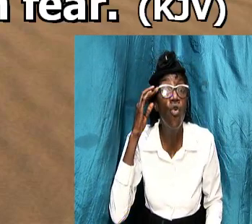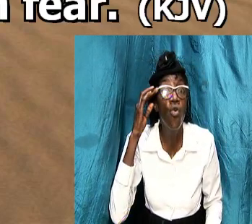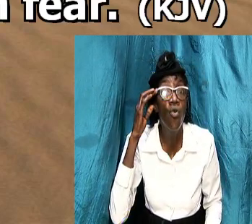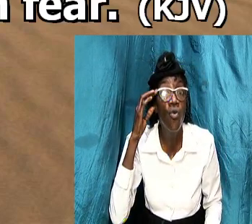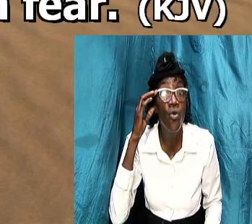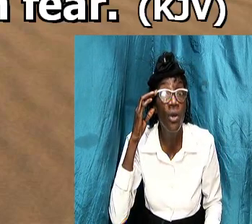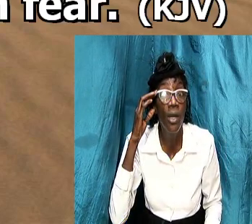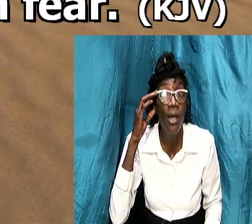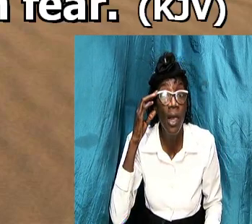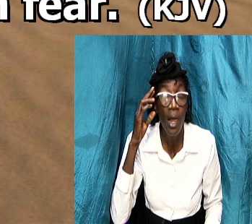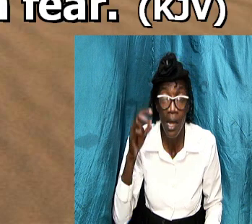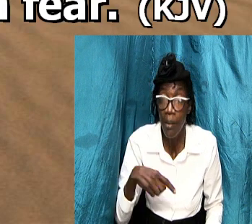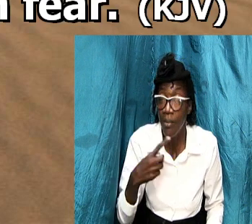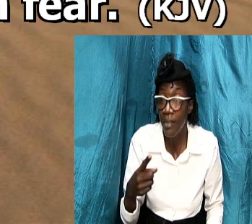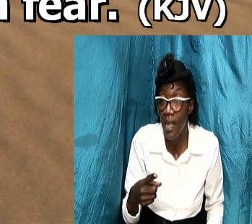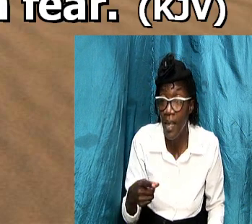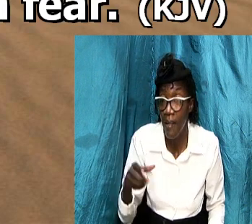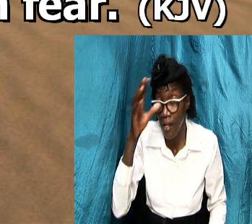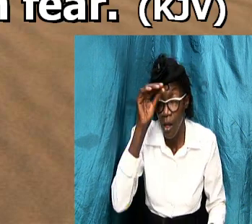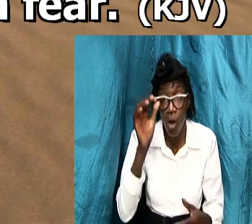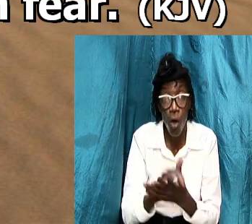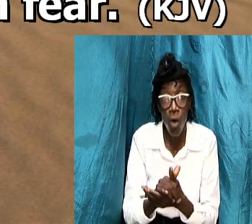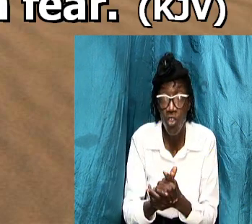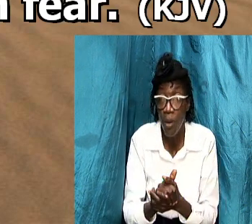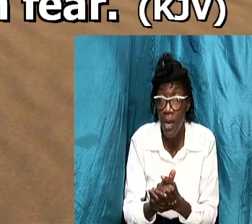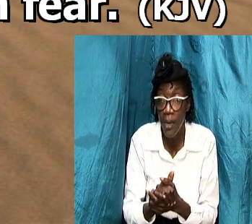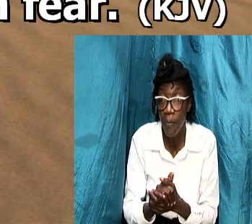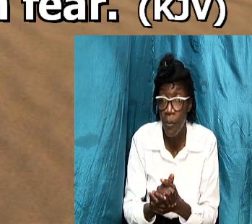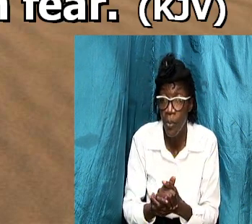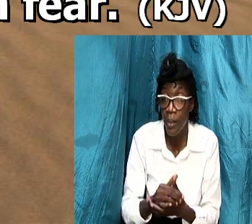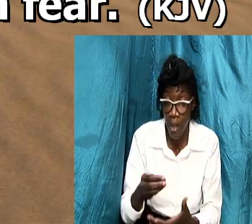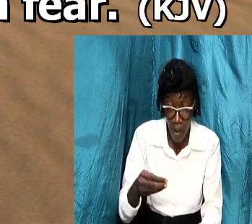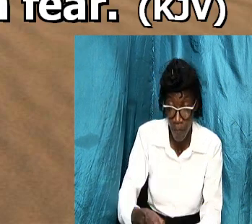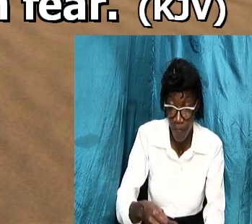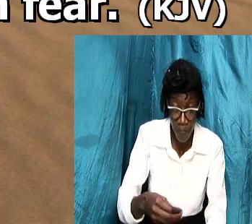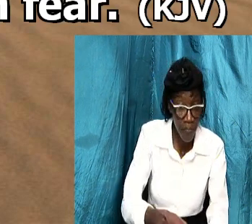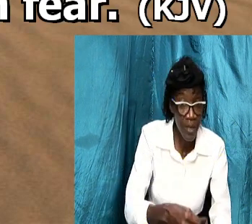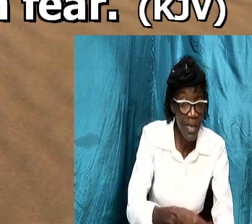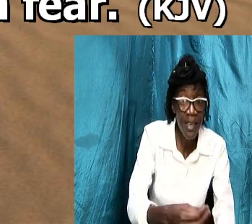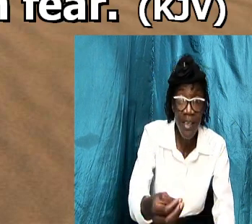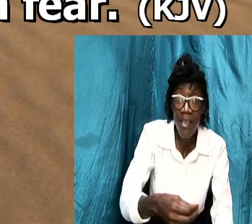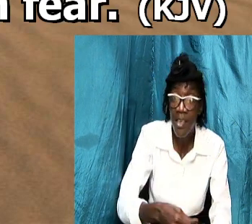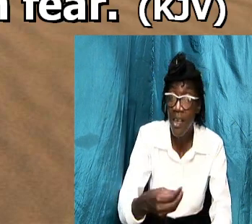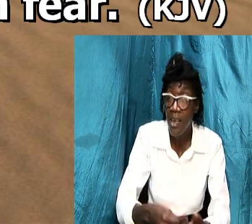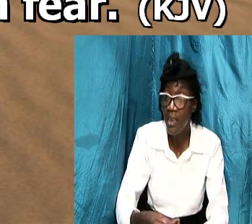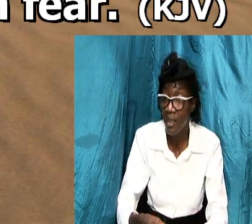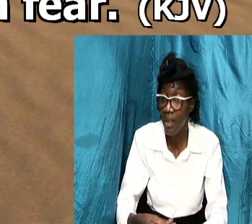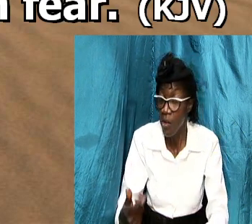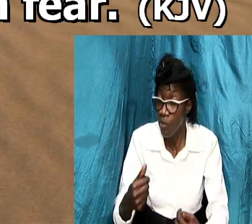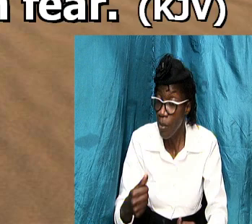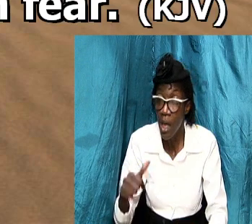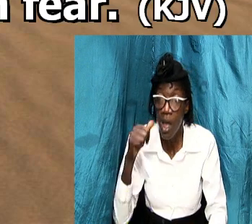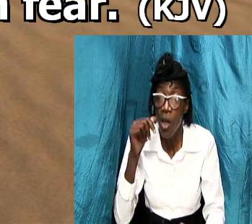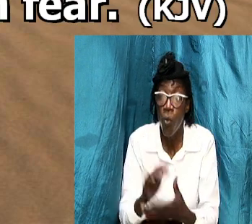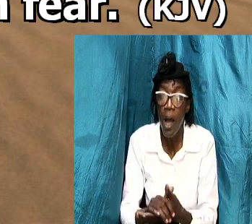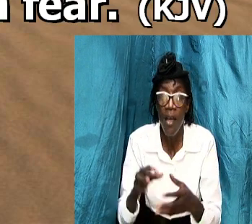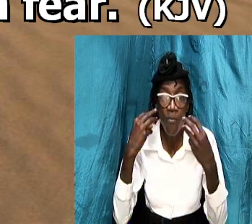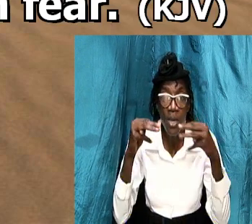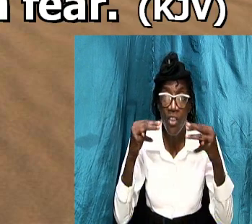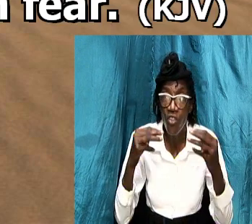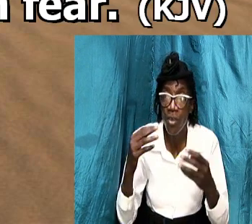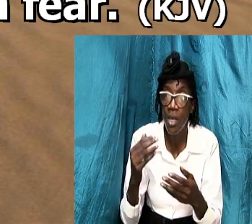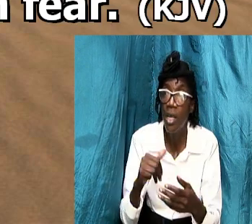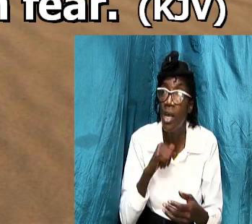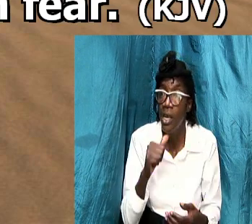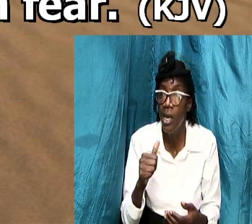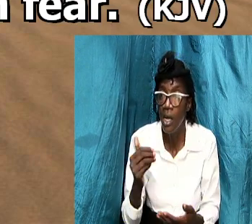you know her husband benefits from her wife ministry from his wife's ministry you're going to see that she's not somebody that just sit around and